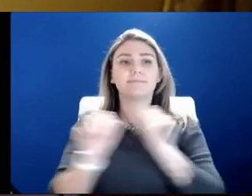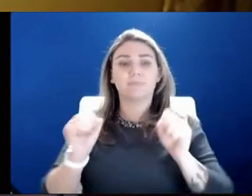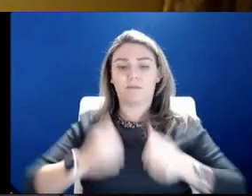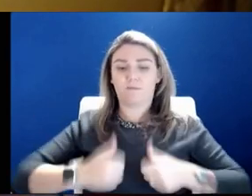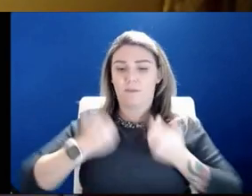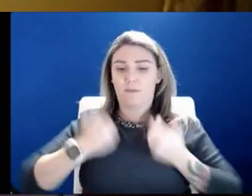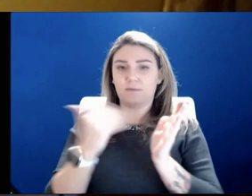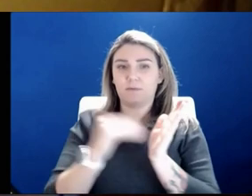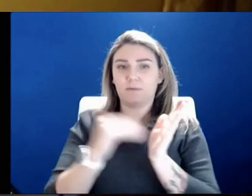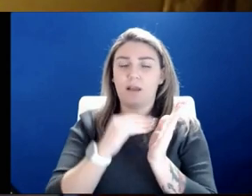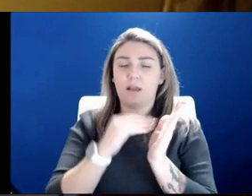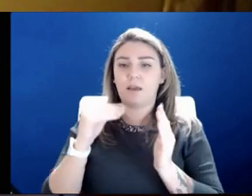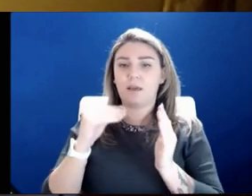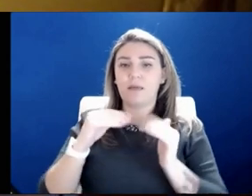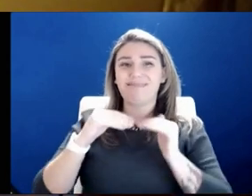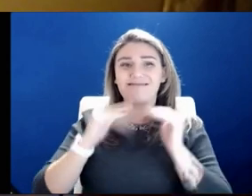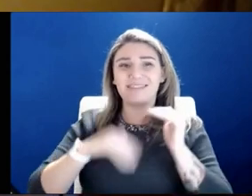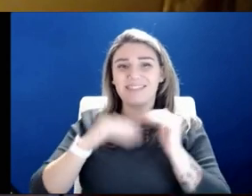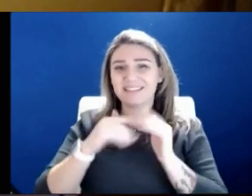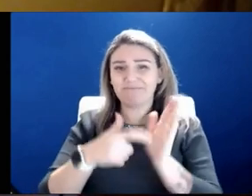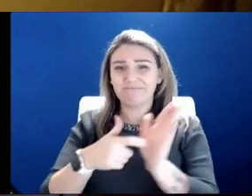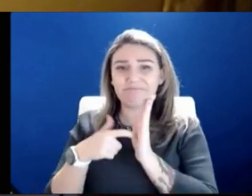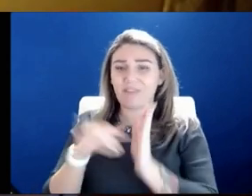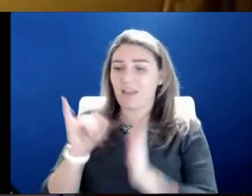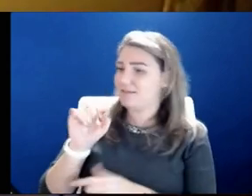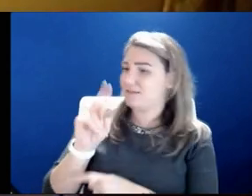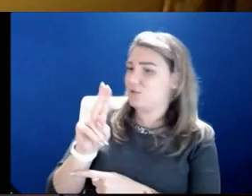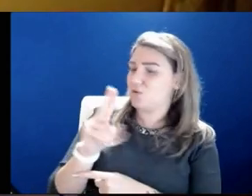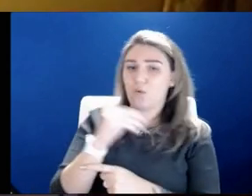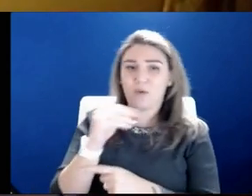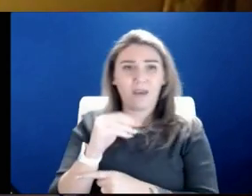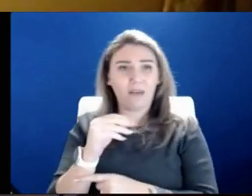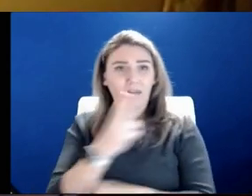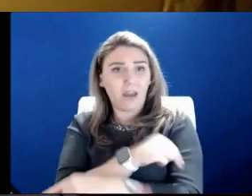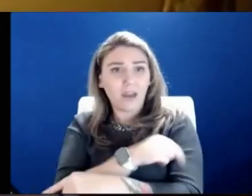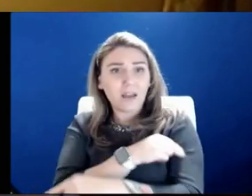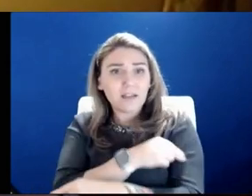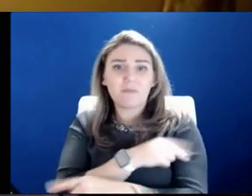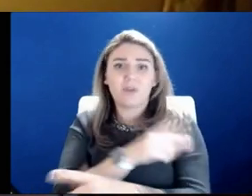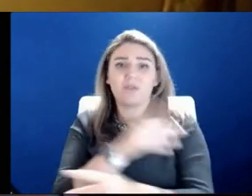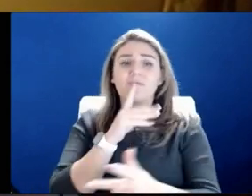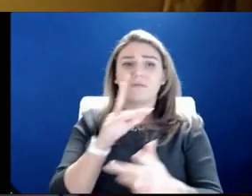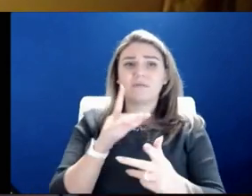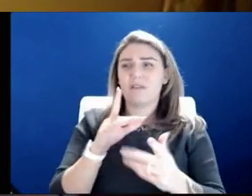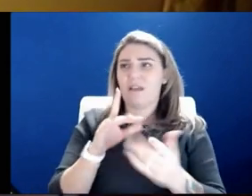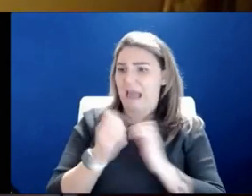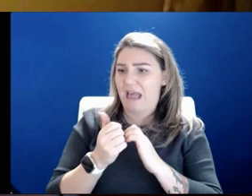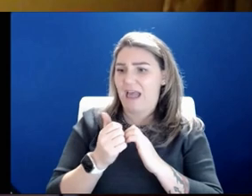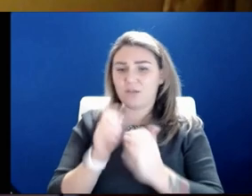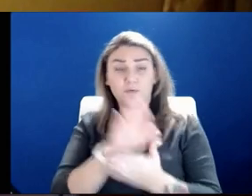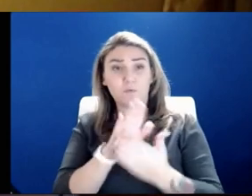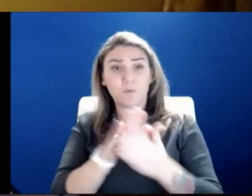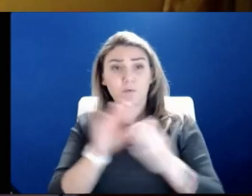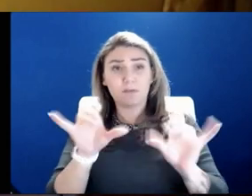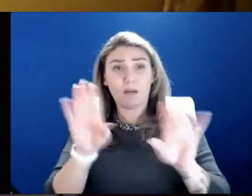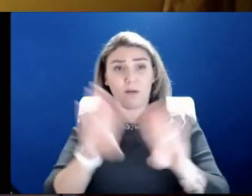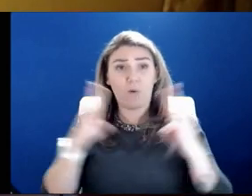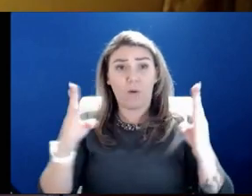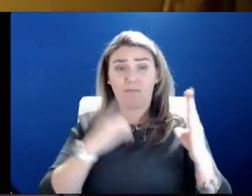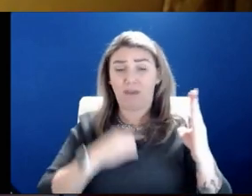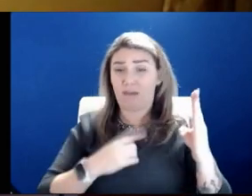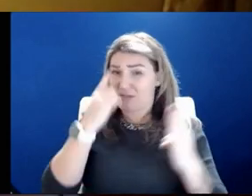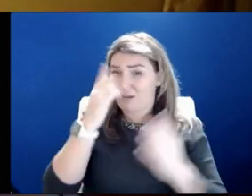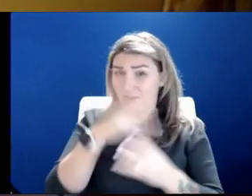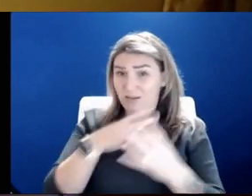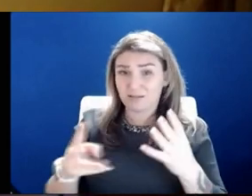we lessen the demand on our ICUs and our hospital networks? How can we make sure our schools stay open? so that's something that I think I scheduled the